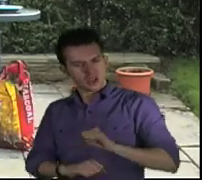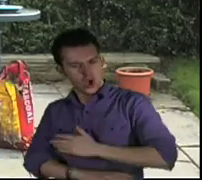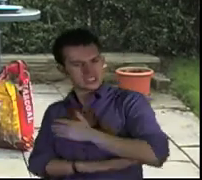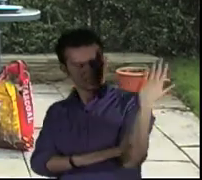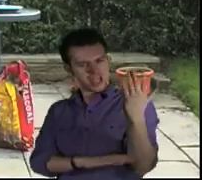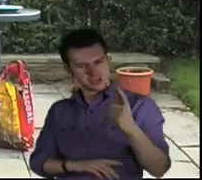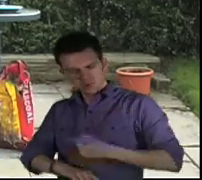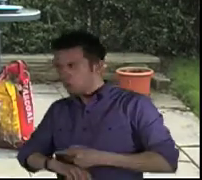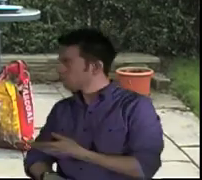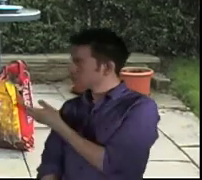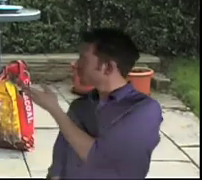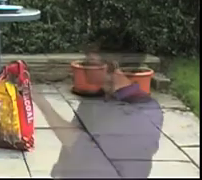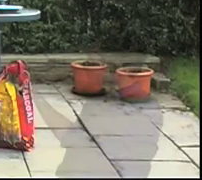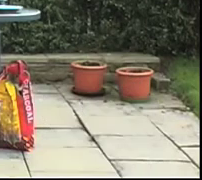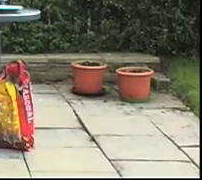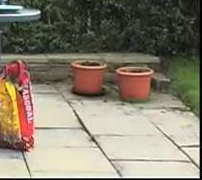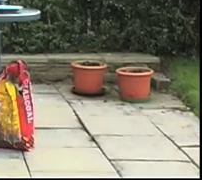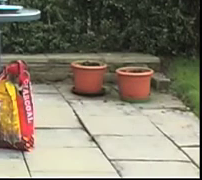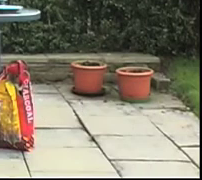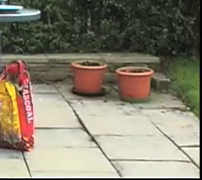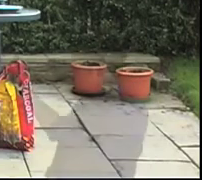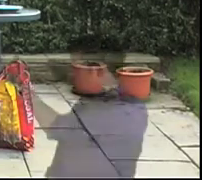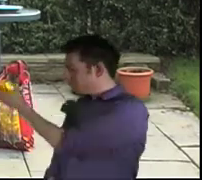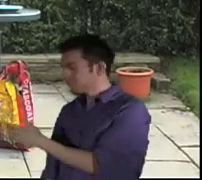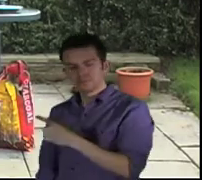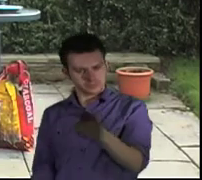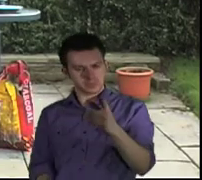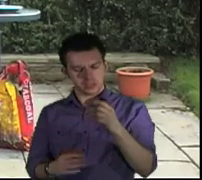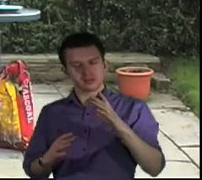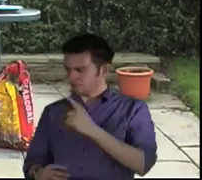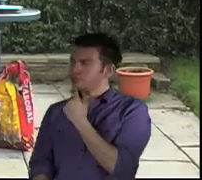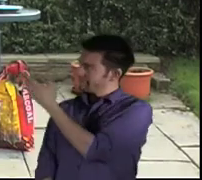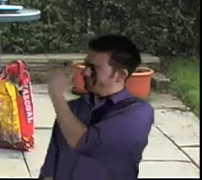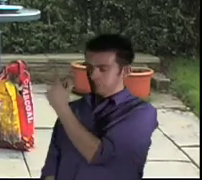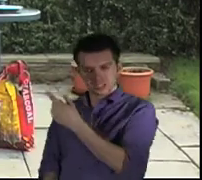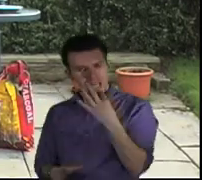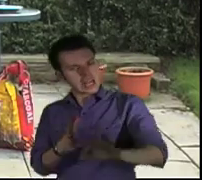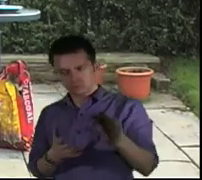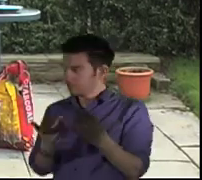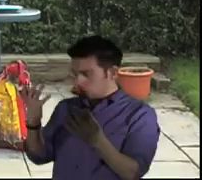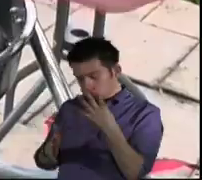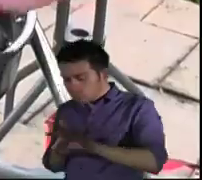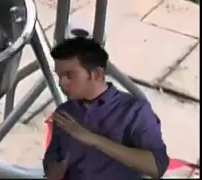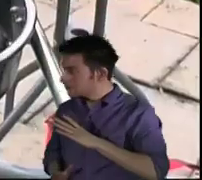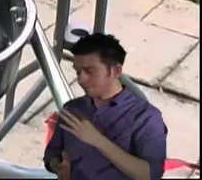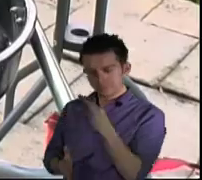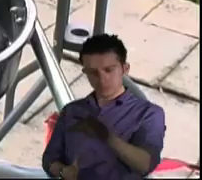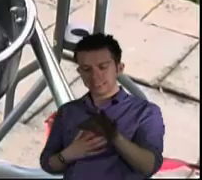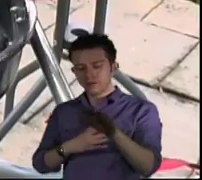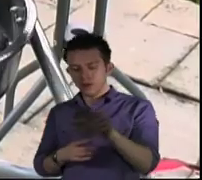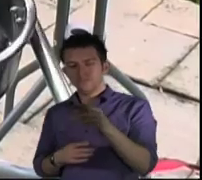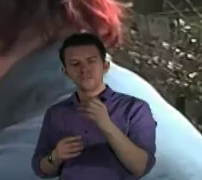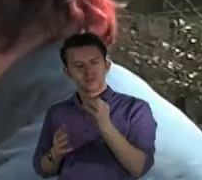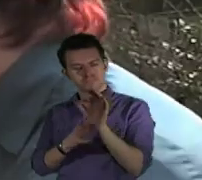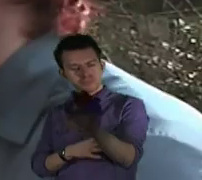Now it's time to set up the barbecue. Make sure you only use barbecue approved lighting fuels such as fire lighters and never use